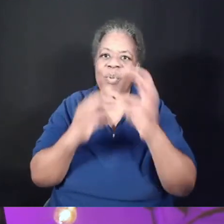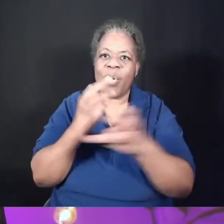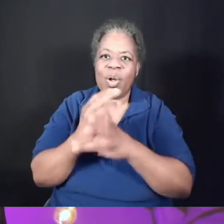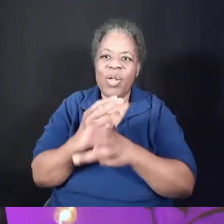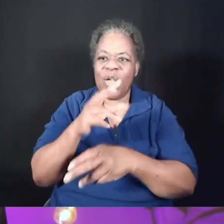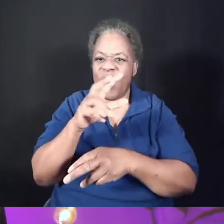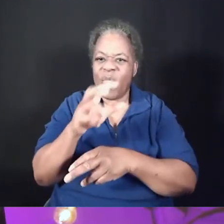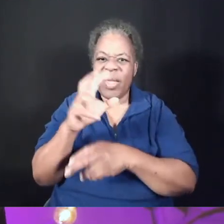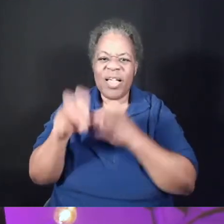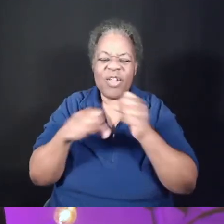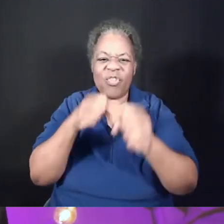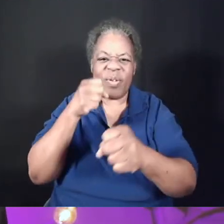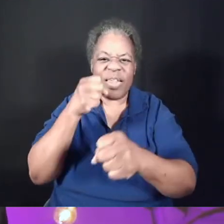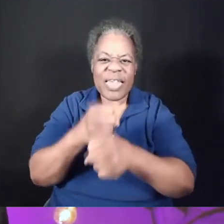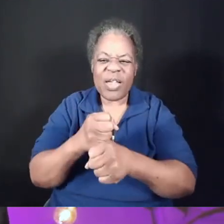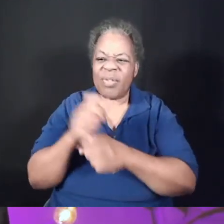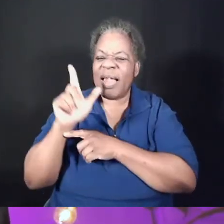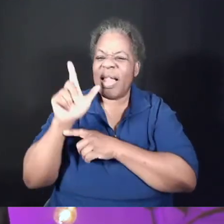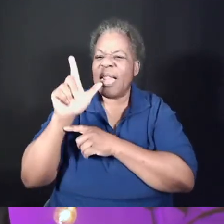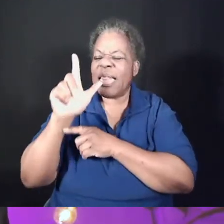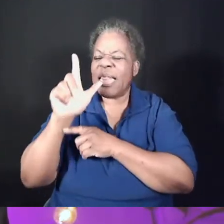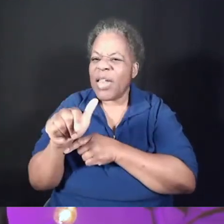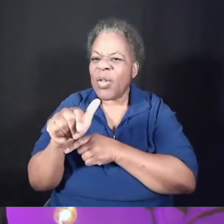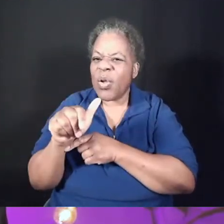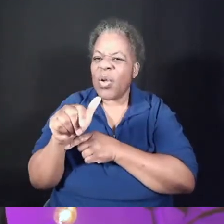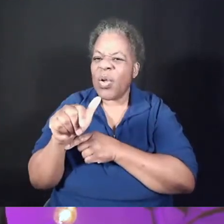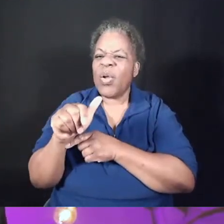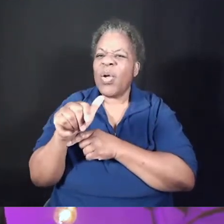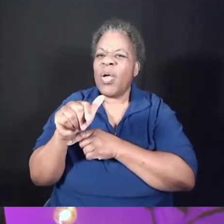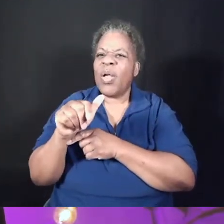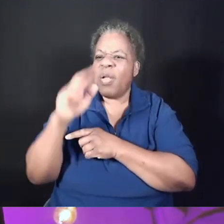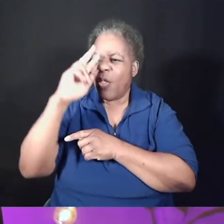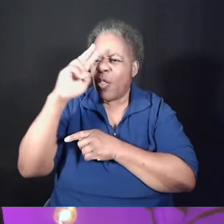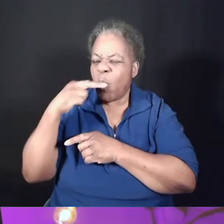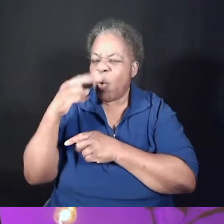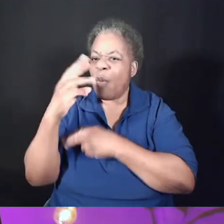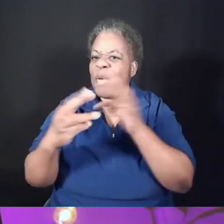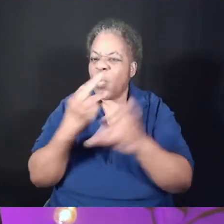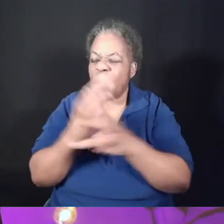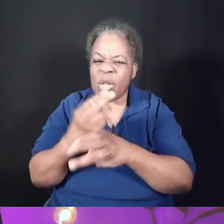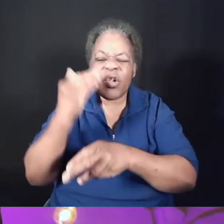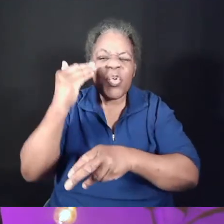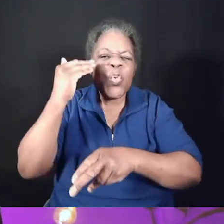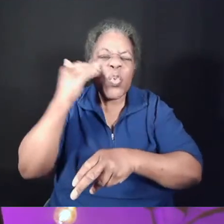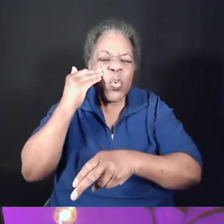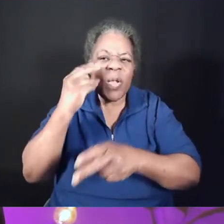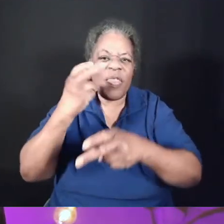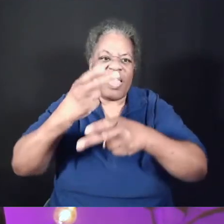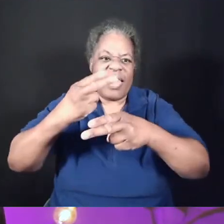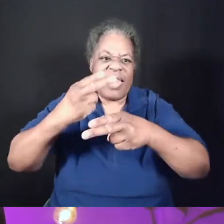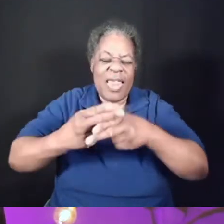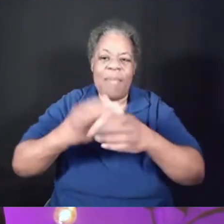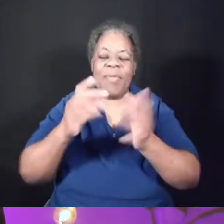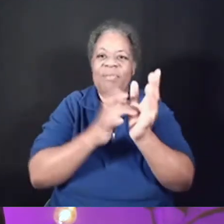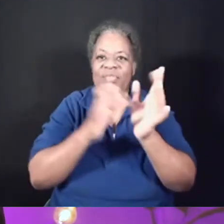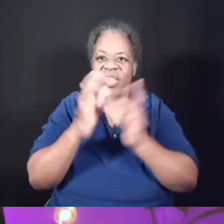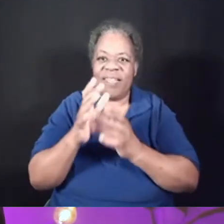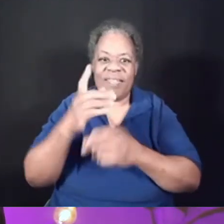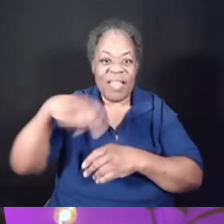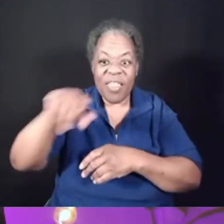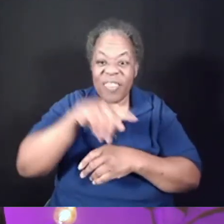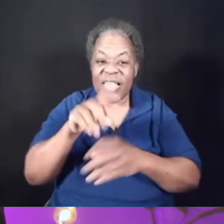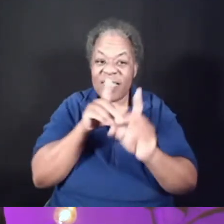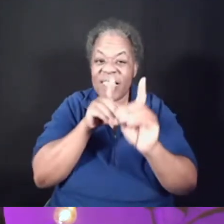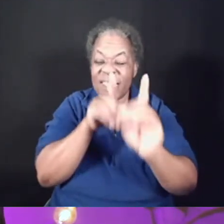meal, the whole Roman world would at least know the name of Jesus. And these disciples would change the world by following the